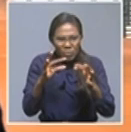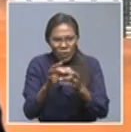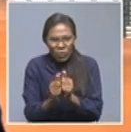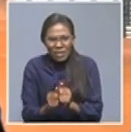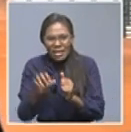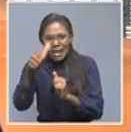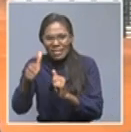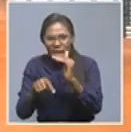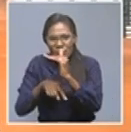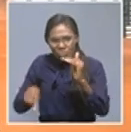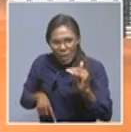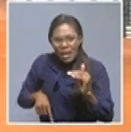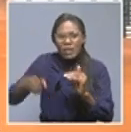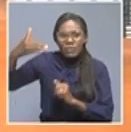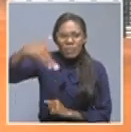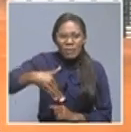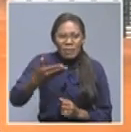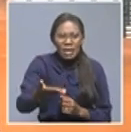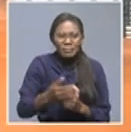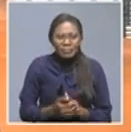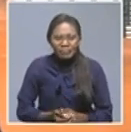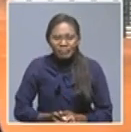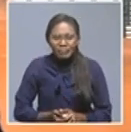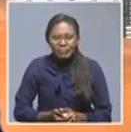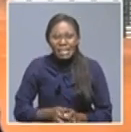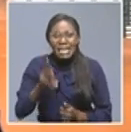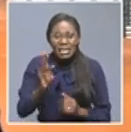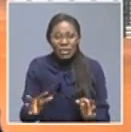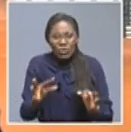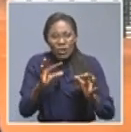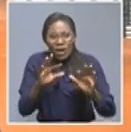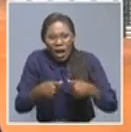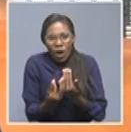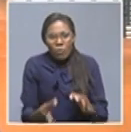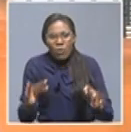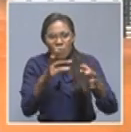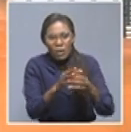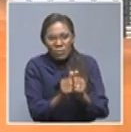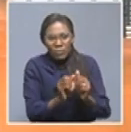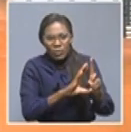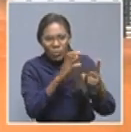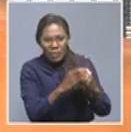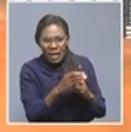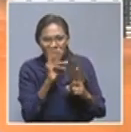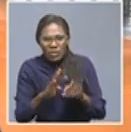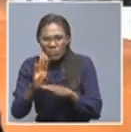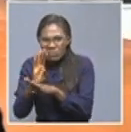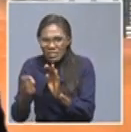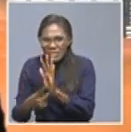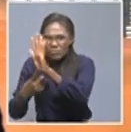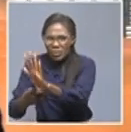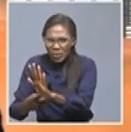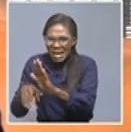not only in Namibia the connectedness of these totems and and how it should be